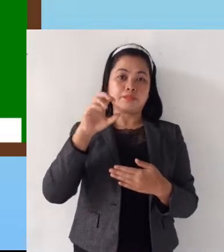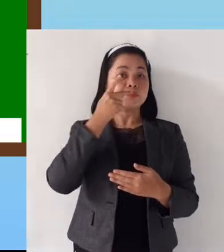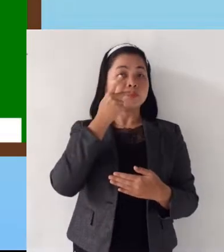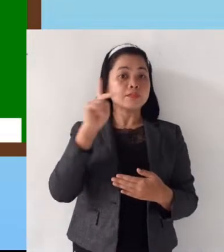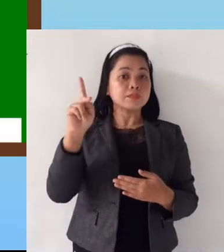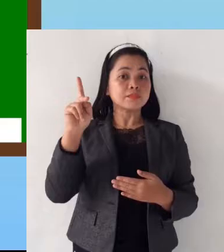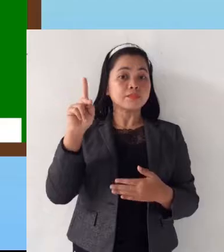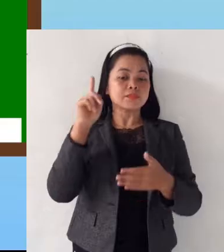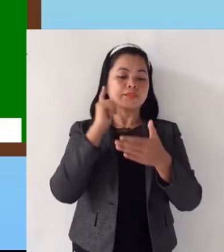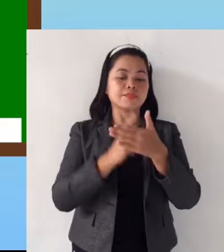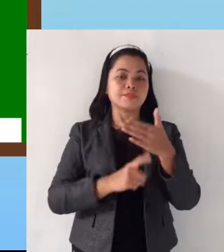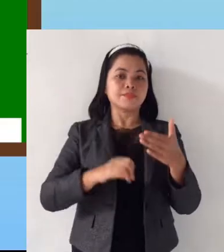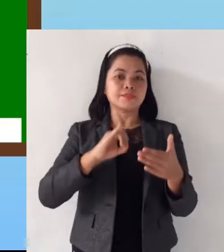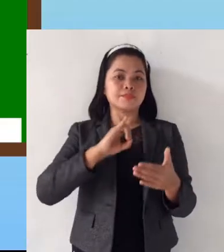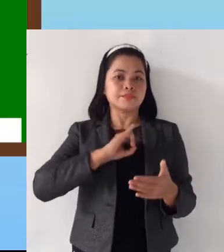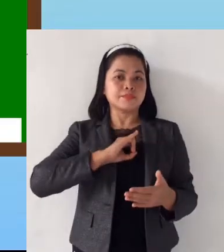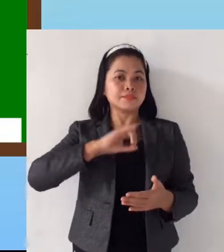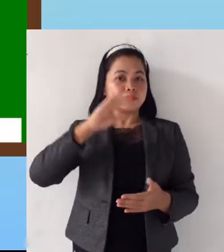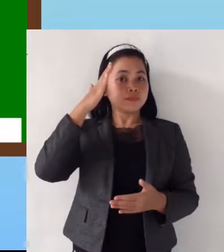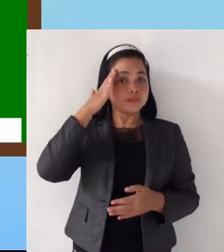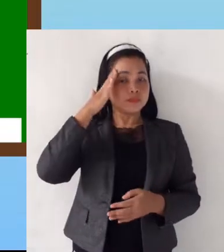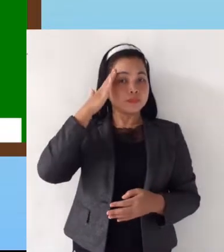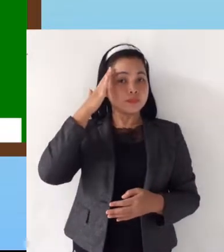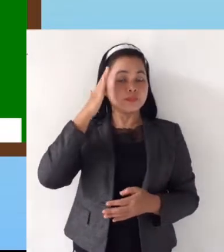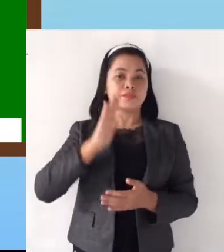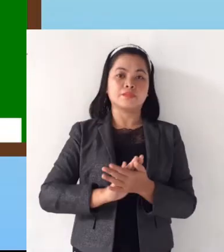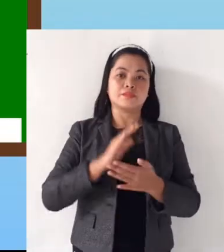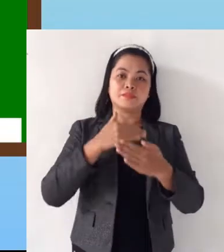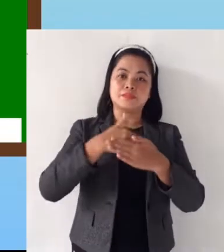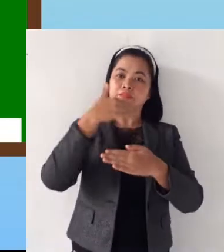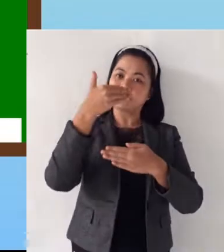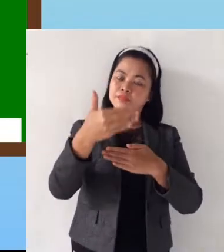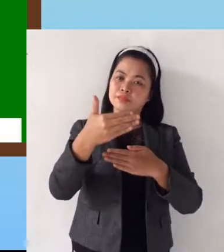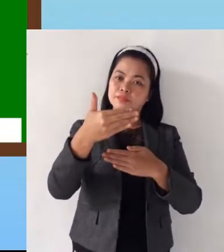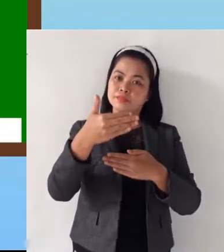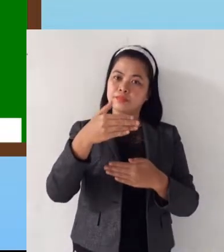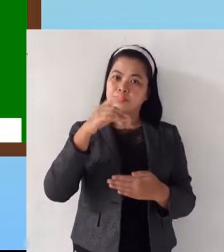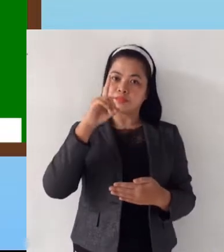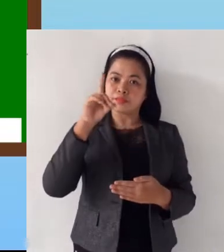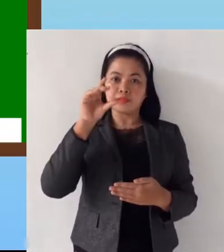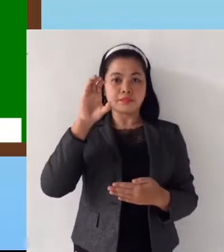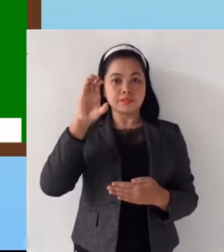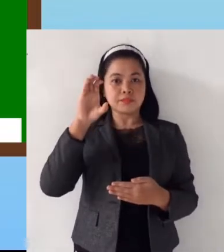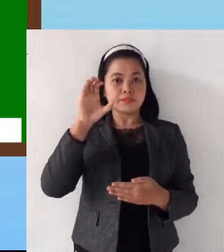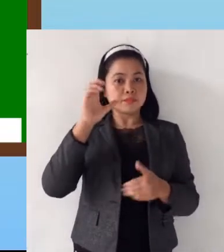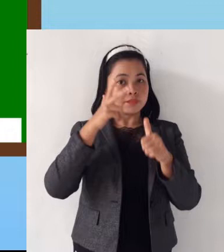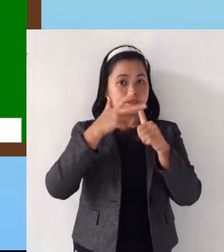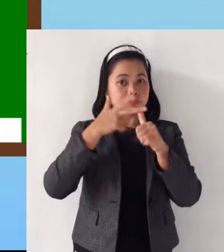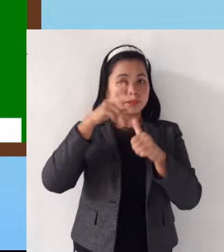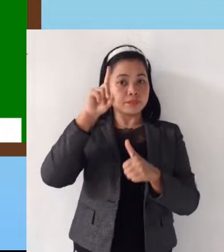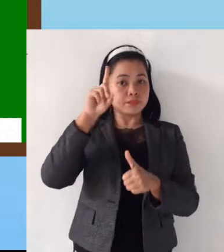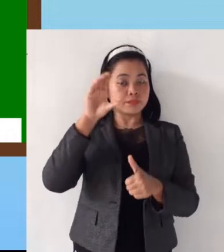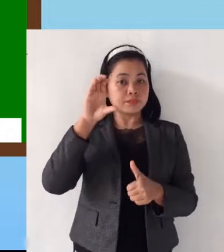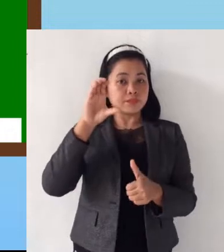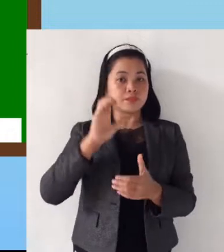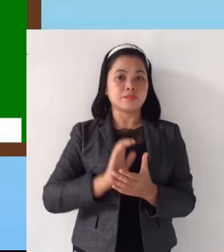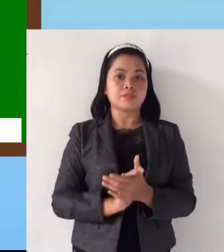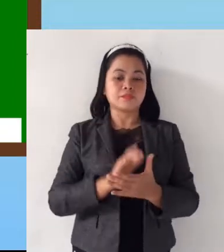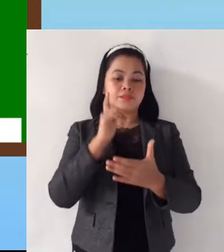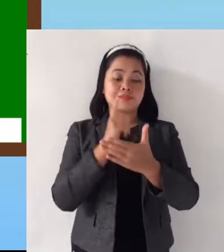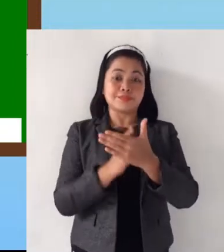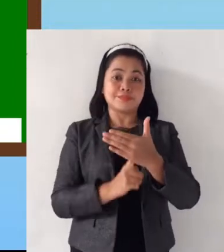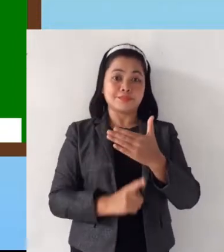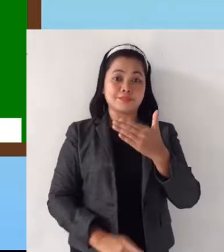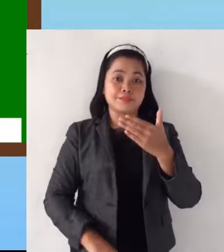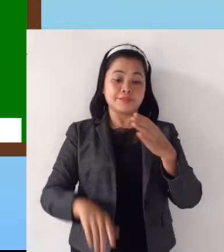what I know. The next one, the third icon, what's